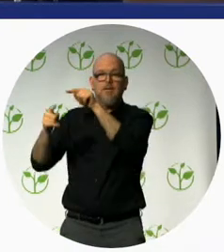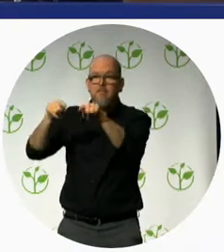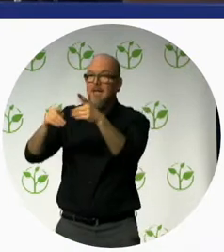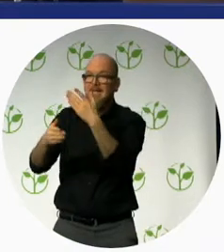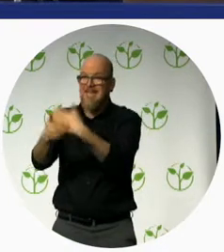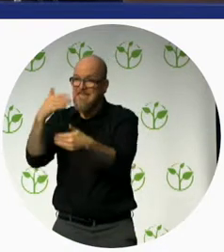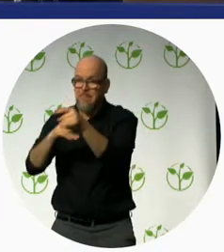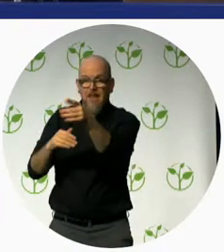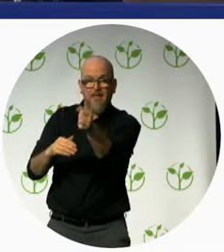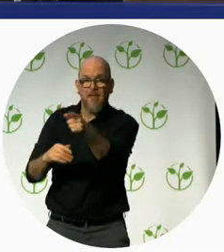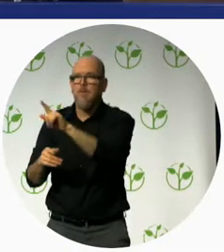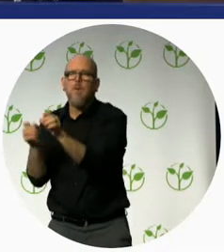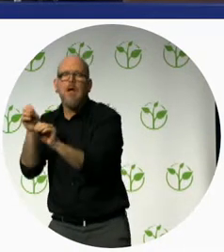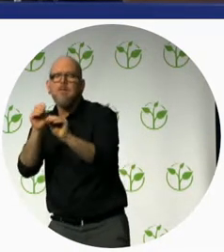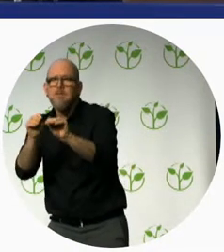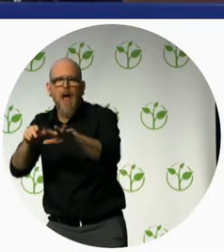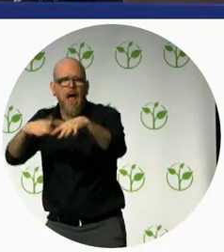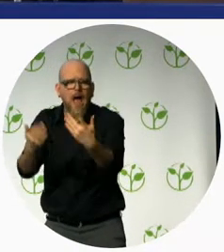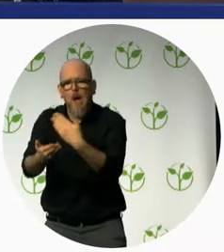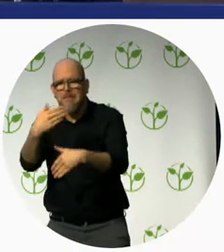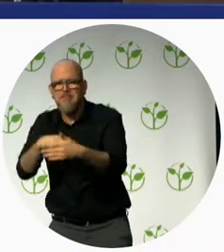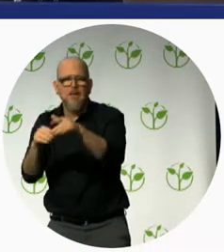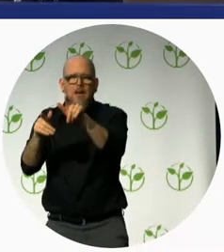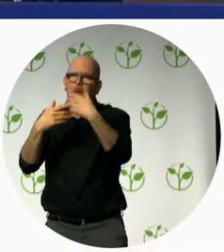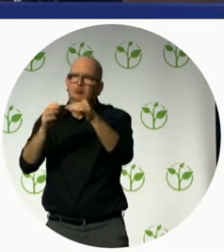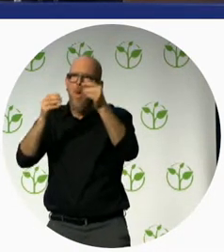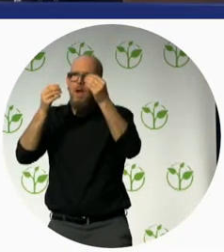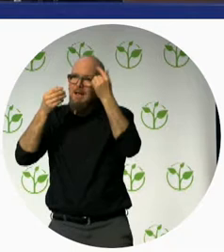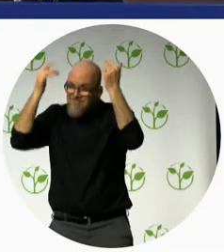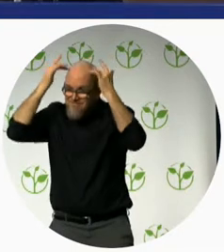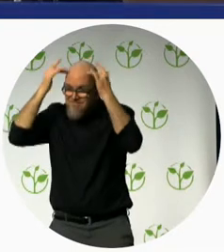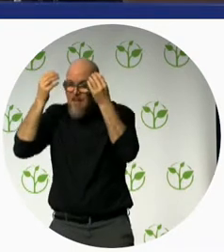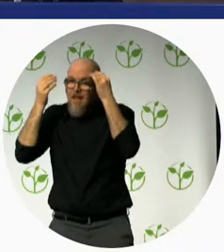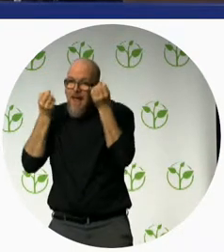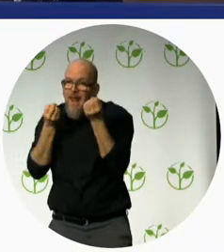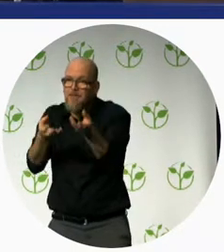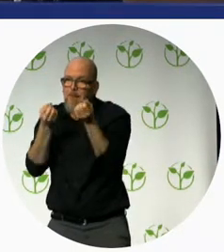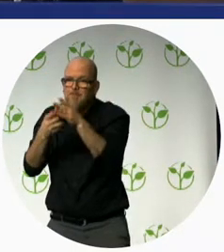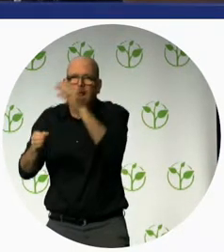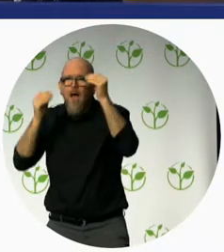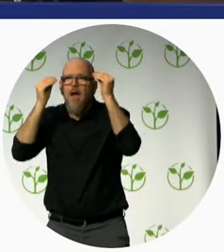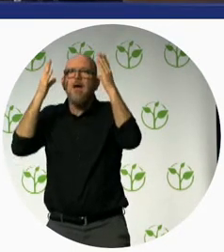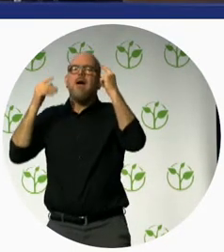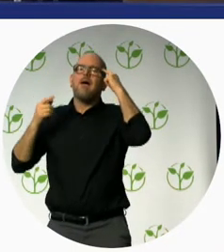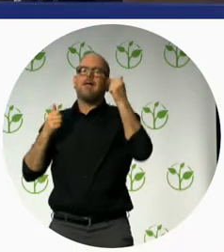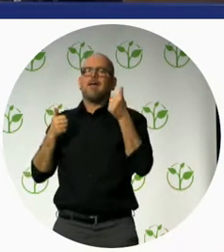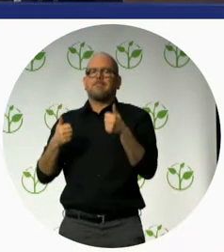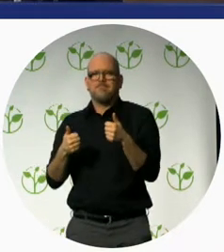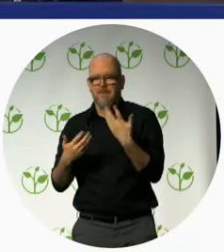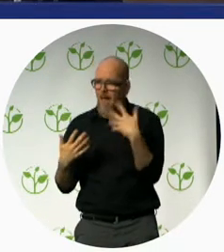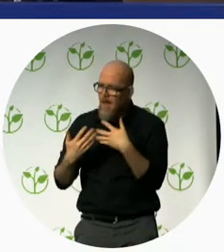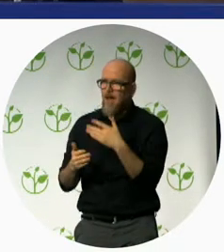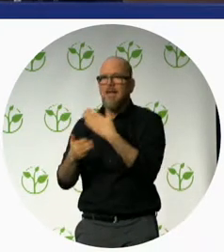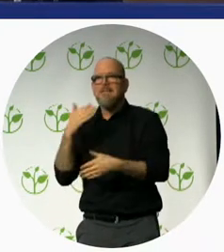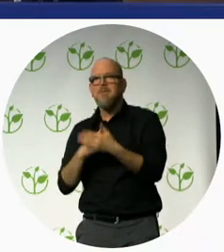similarly the health workers who are visiting the households now they are trained to identify children with disability and they will spread the knowledge